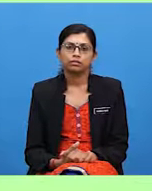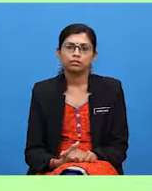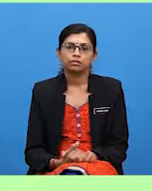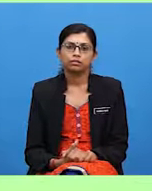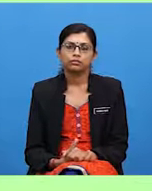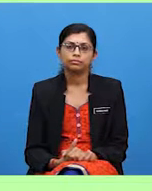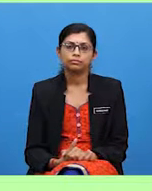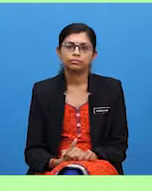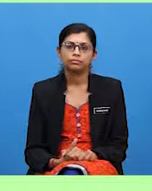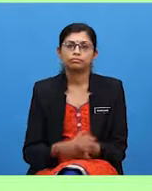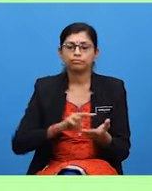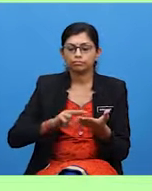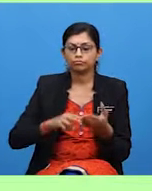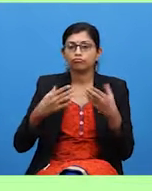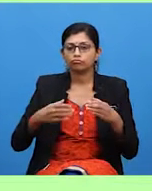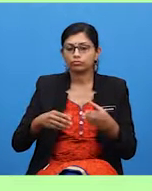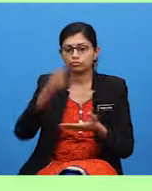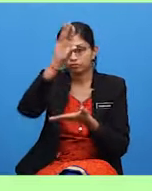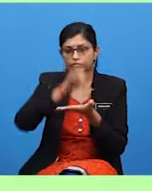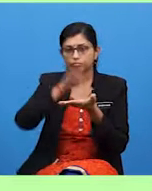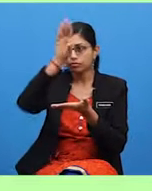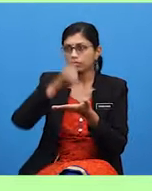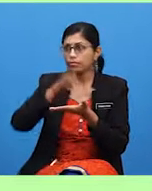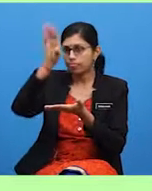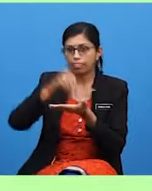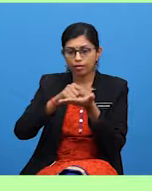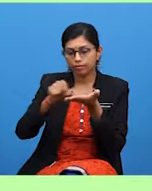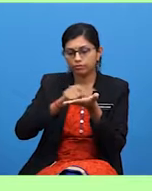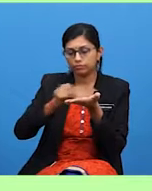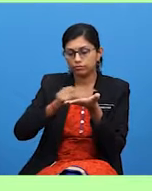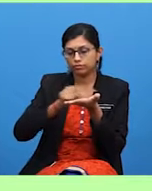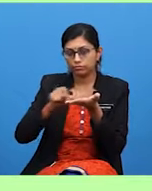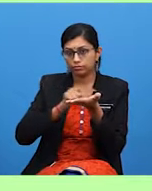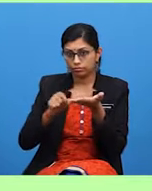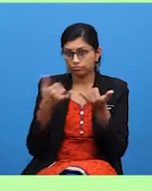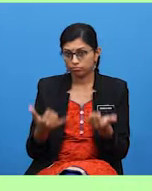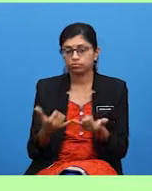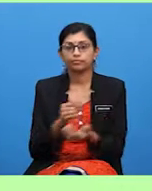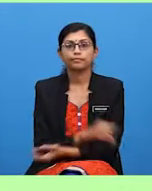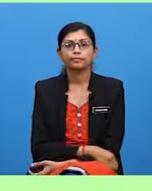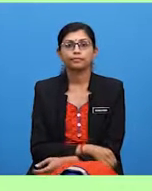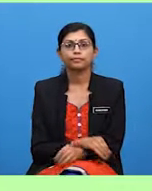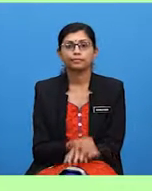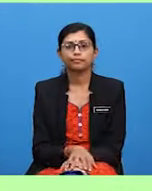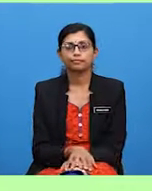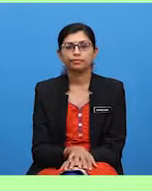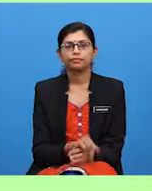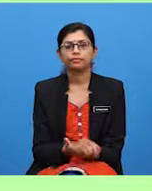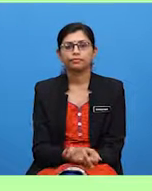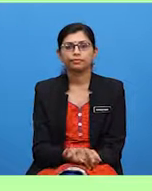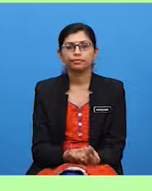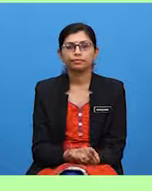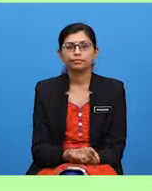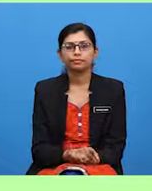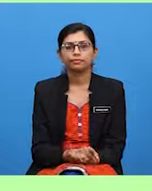say people aren't allowed to do anymore? Why are ships dangerous to animals?